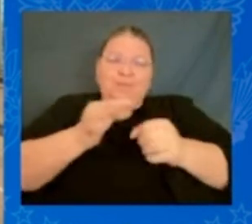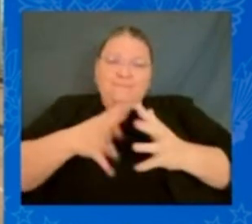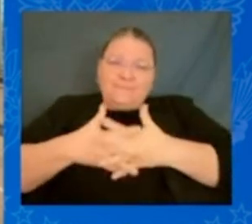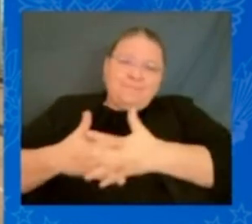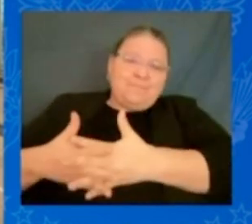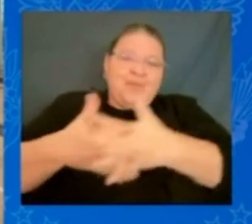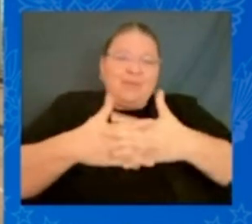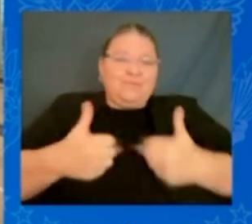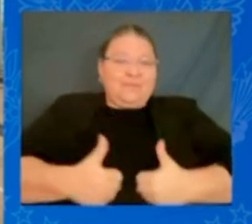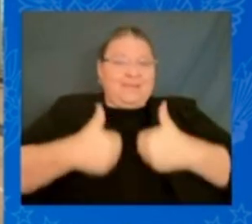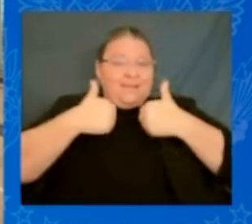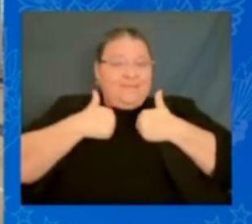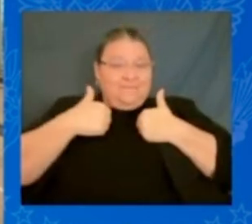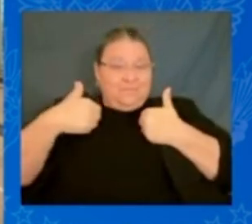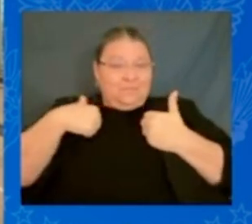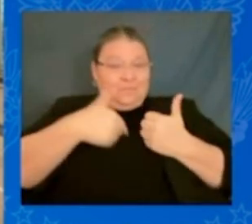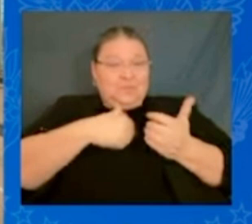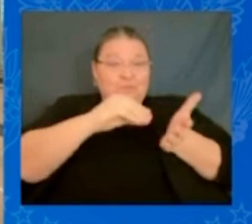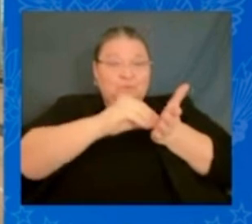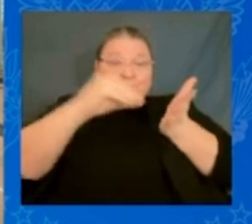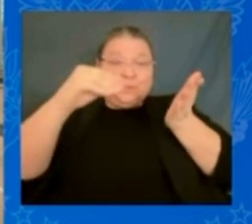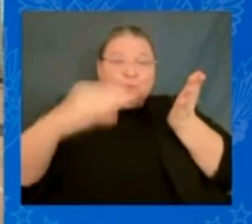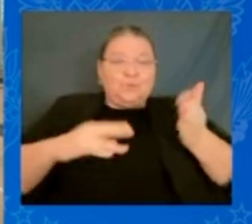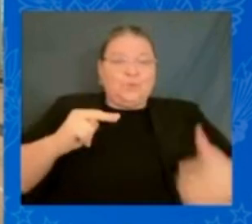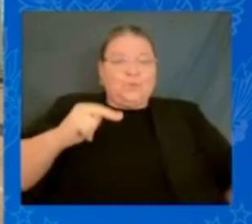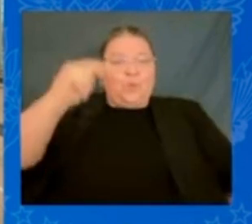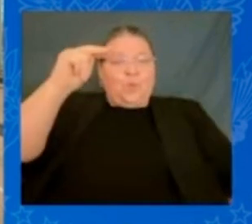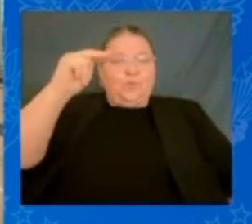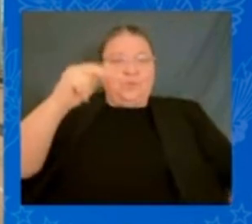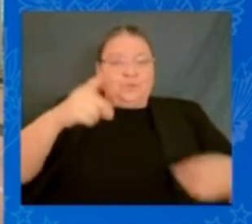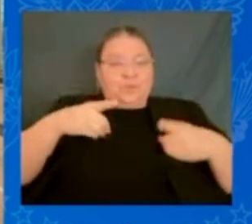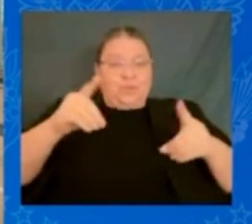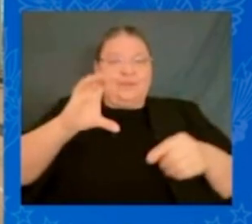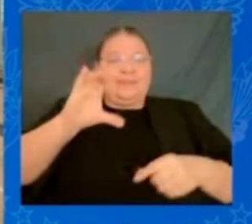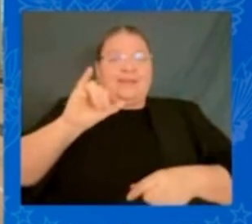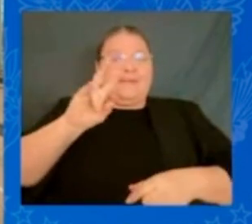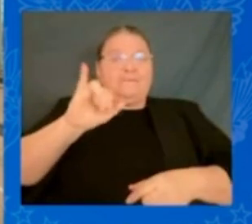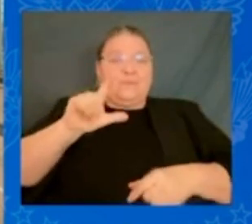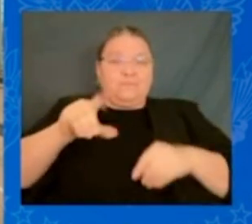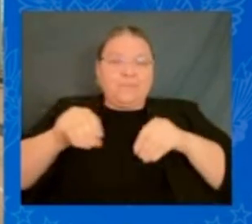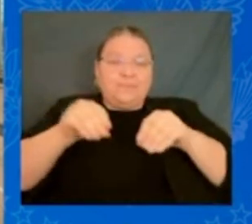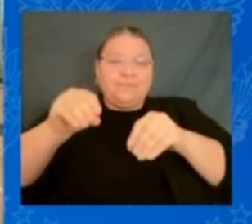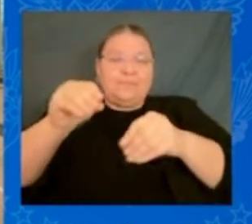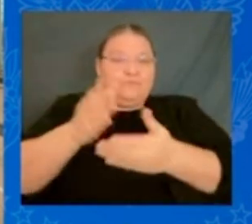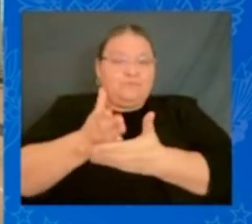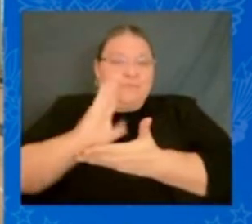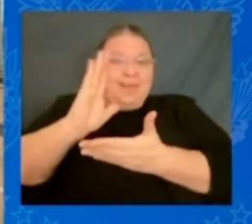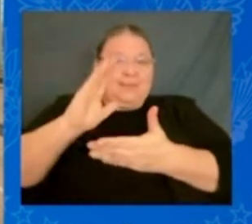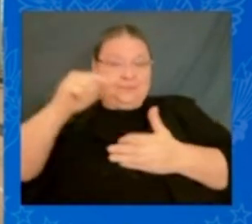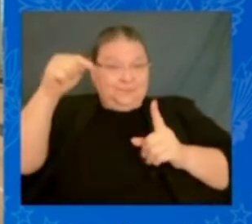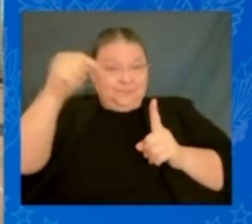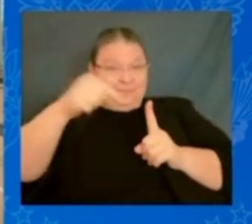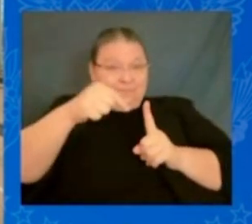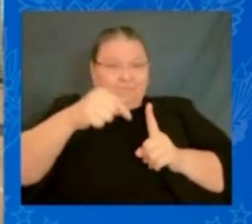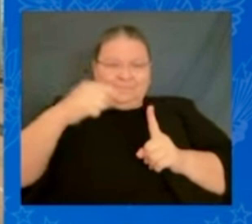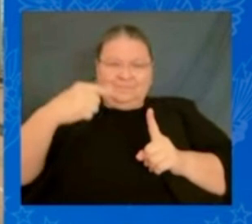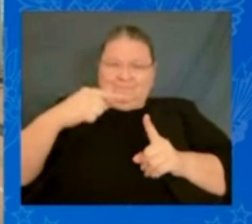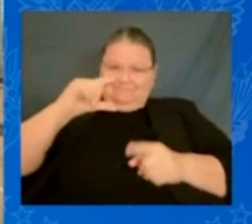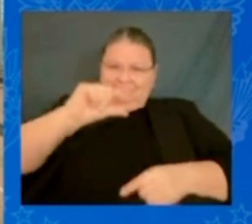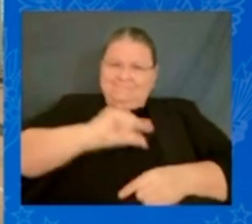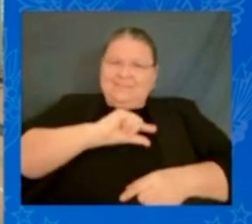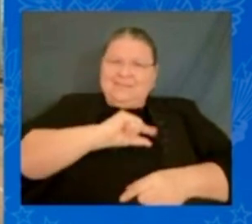up north in the Civil Rights Movement. I remember feeling how guilty I was. I wasn't here.